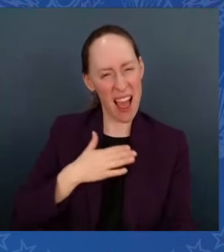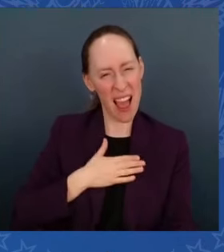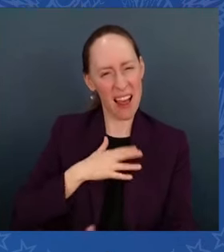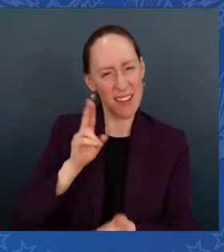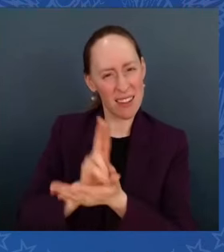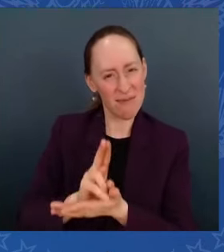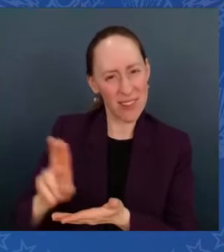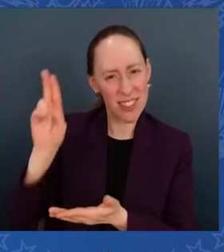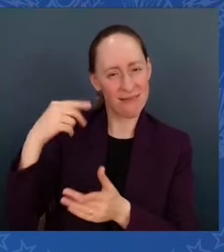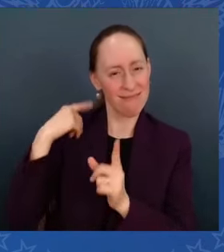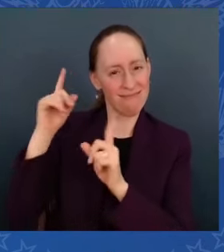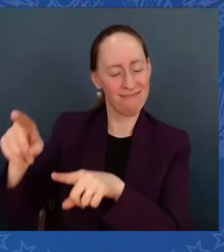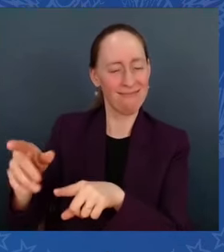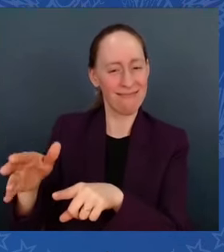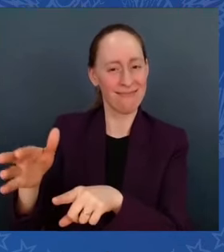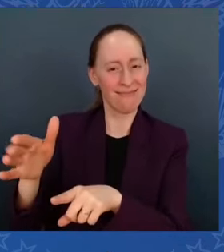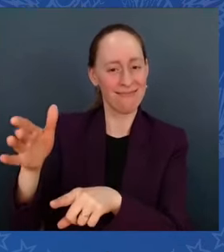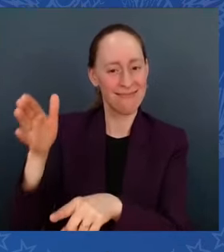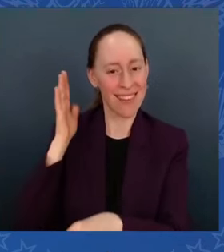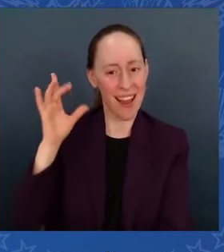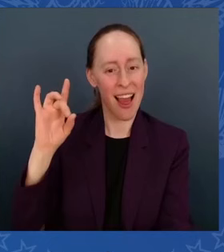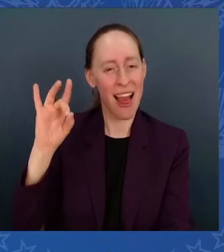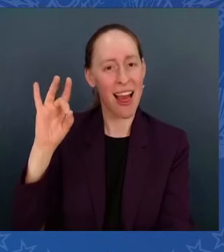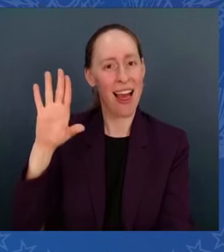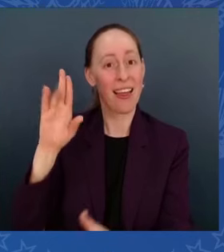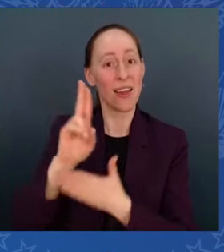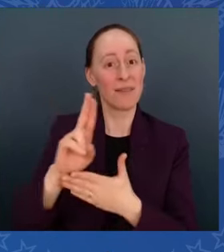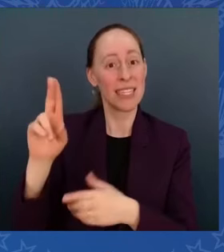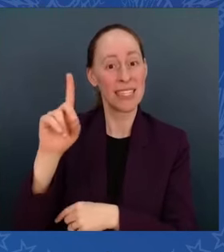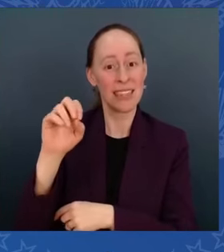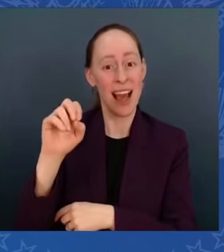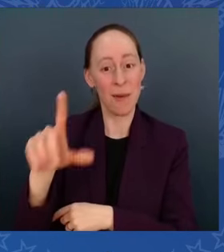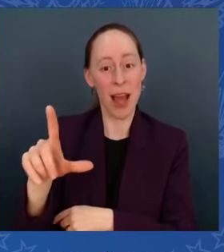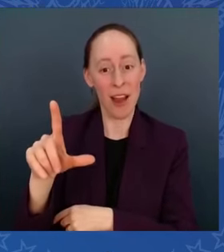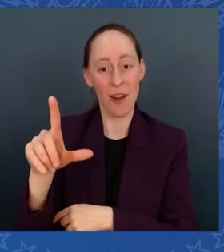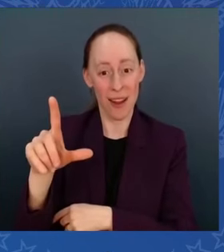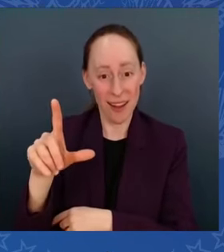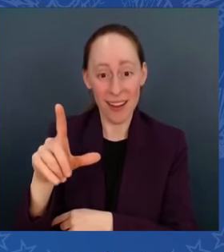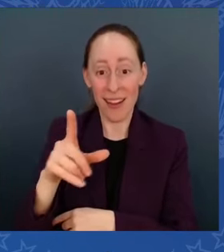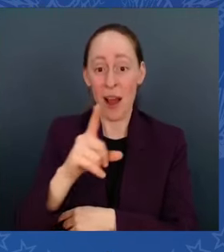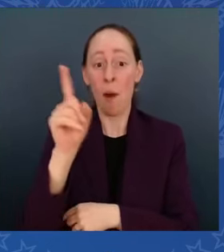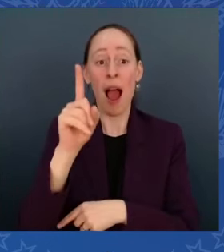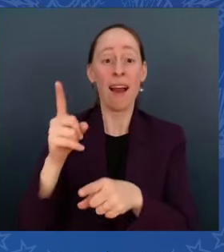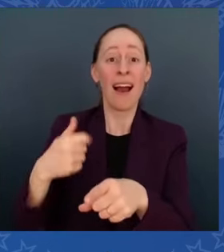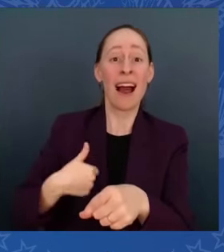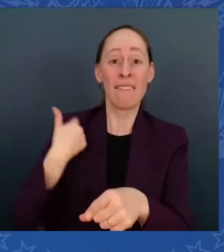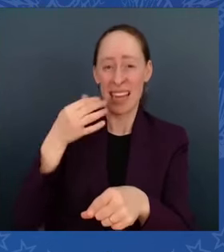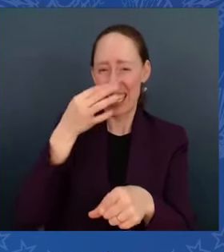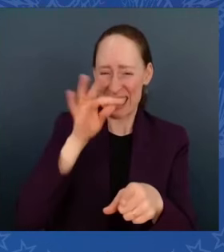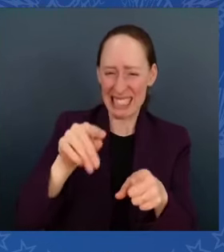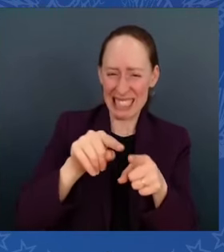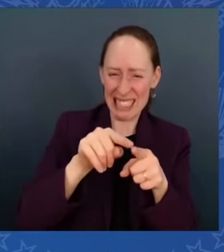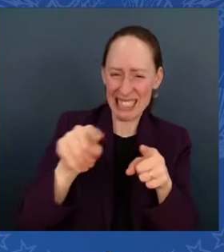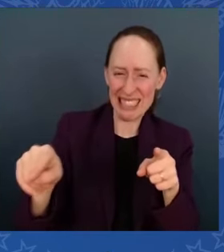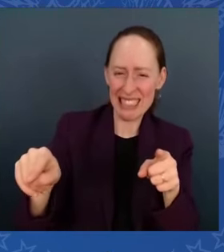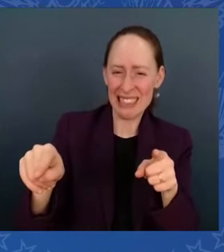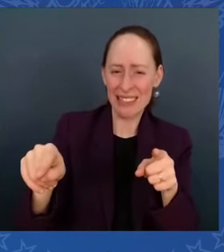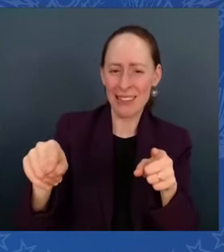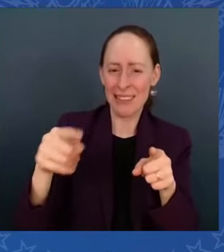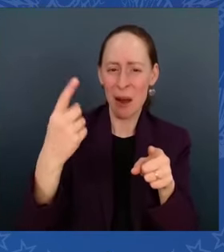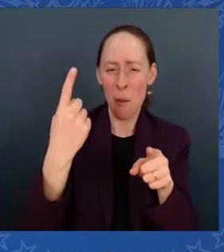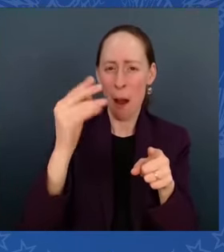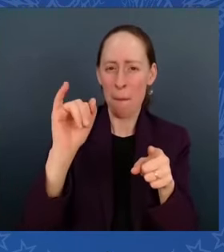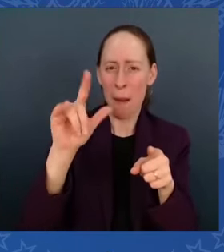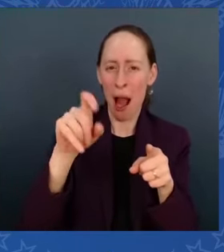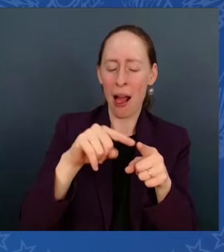lived — where he lived is only about a mile and a half from where I live. And thanks to a favorite son of North Carolina